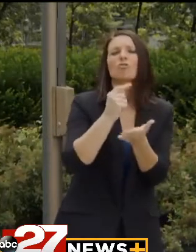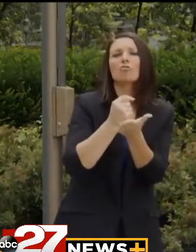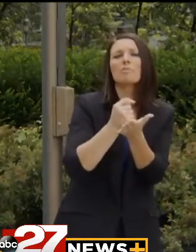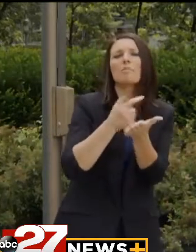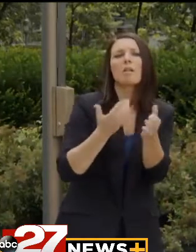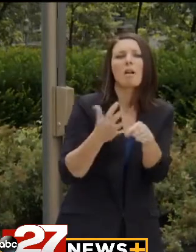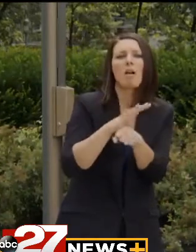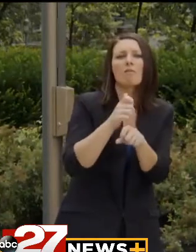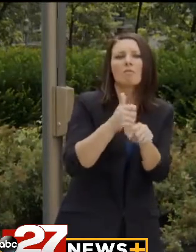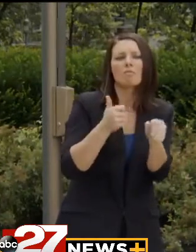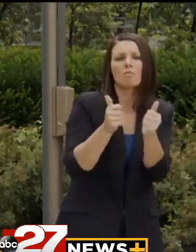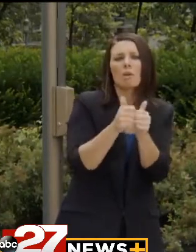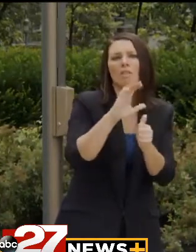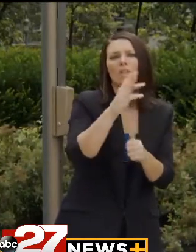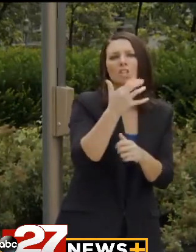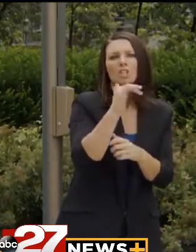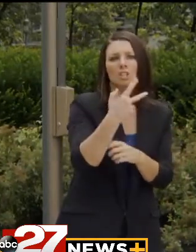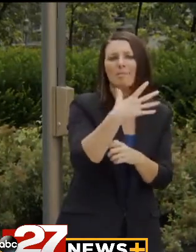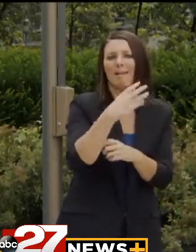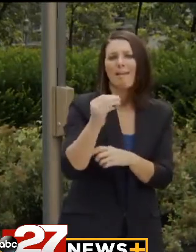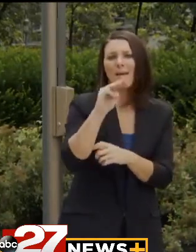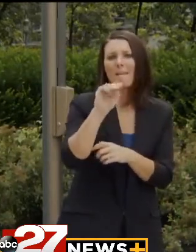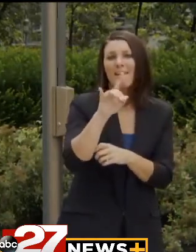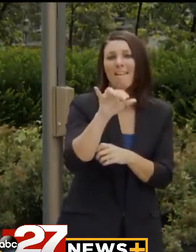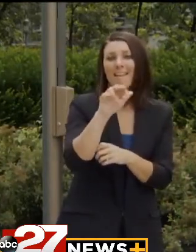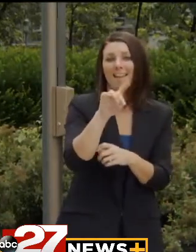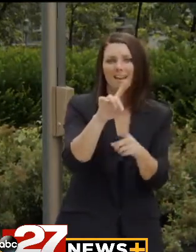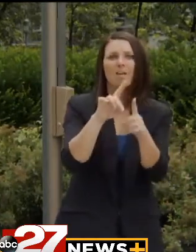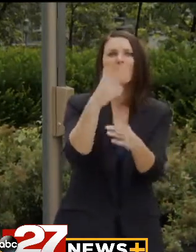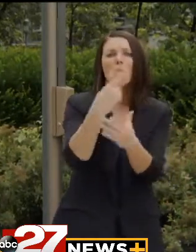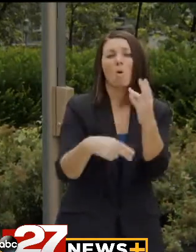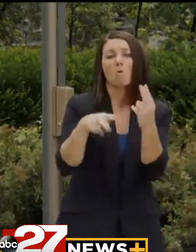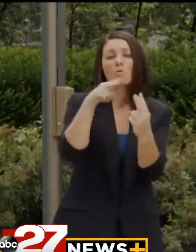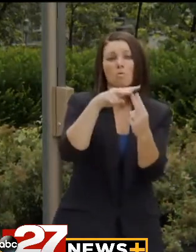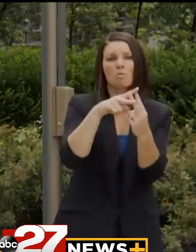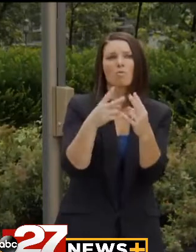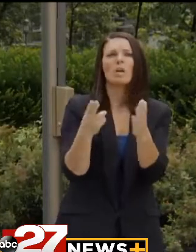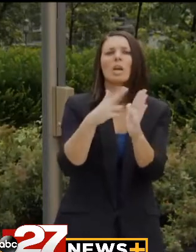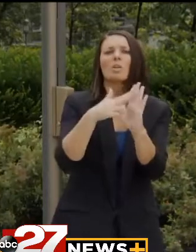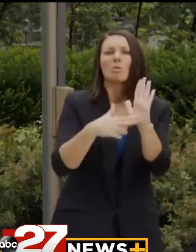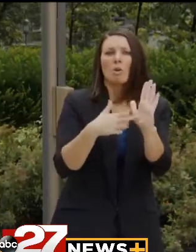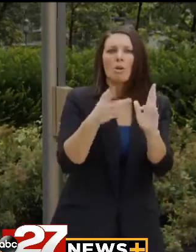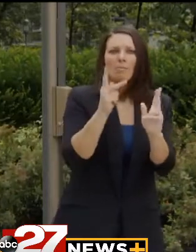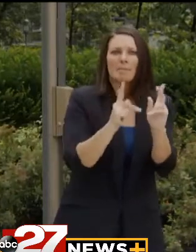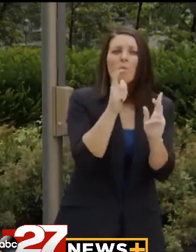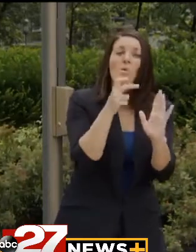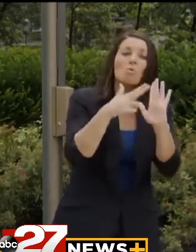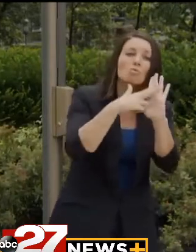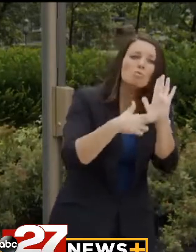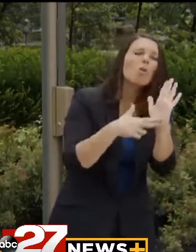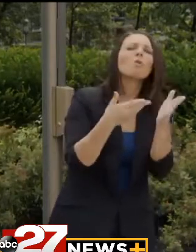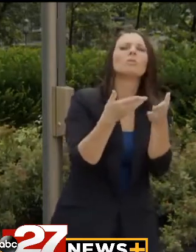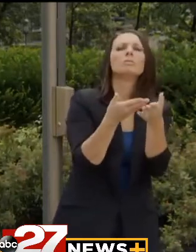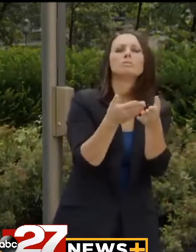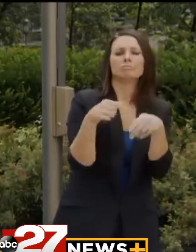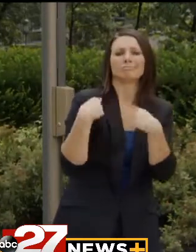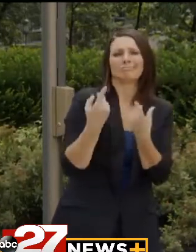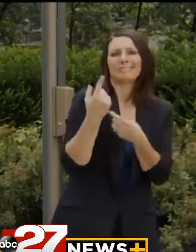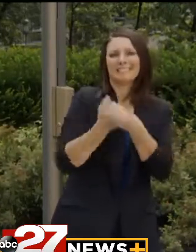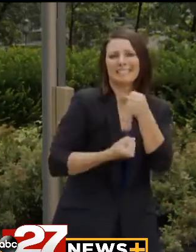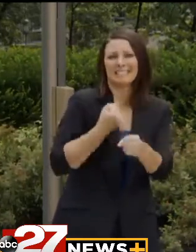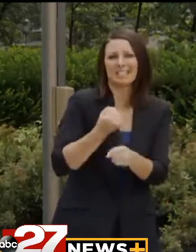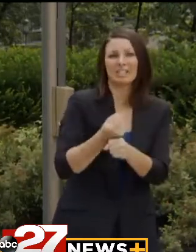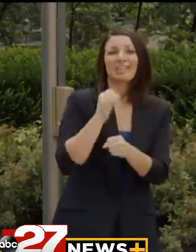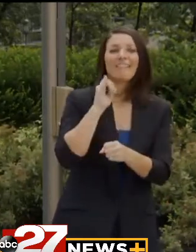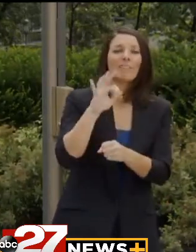covered by Medicaid and CHIP. Medicaid and CHIP enrolled individuals throughout the year, so